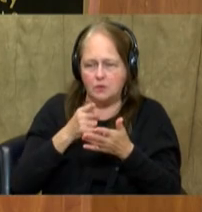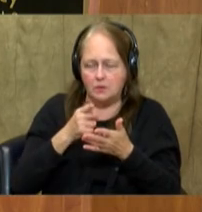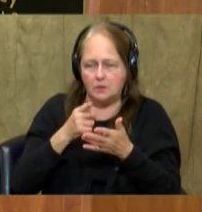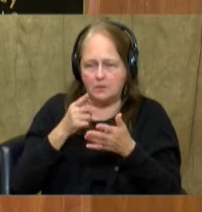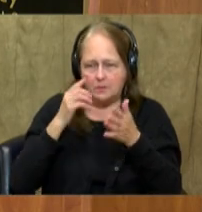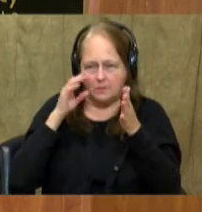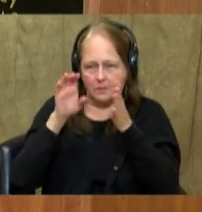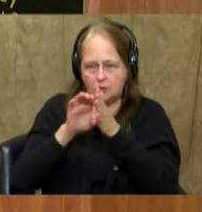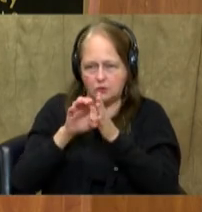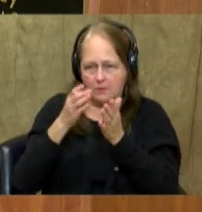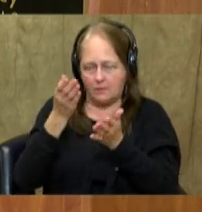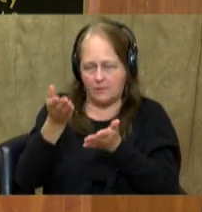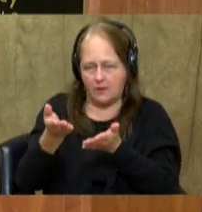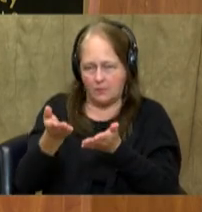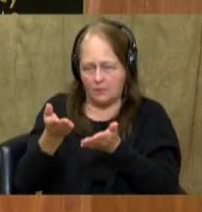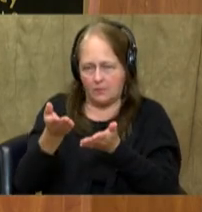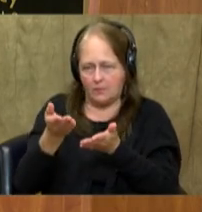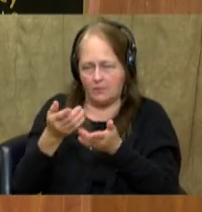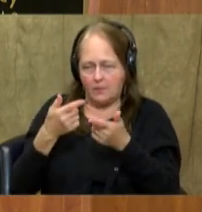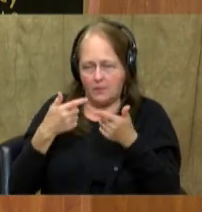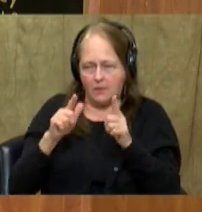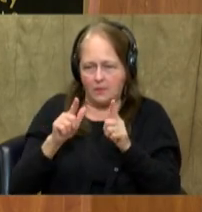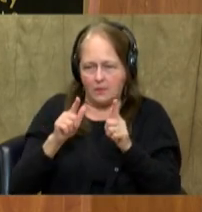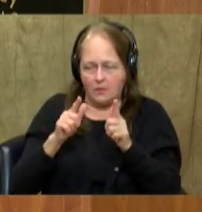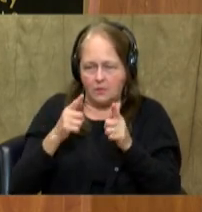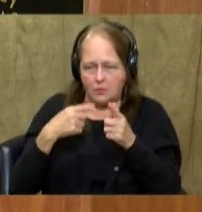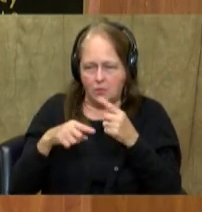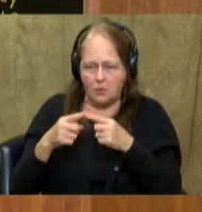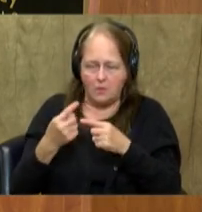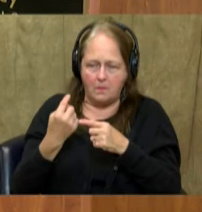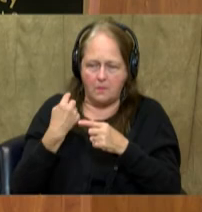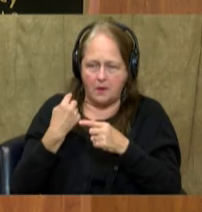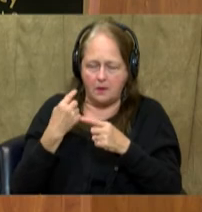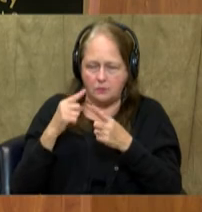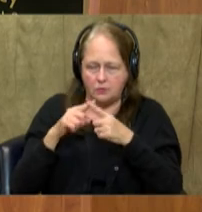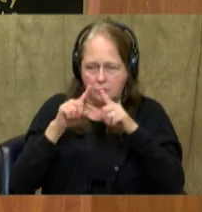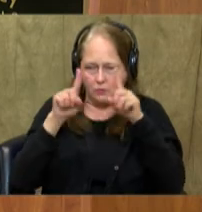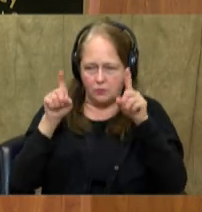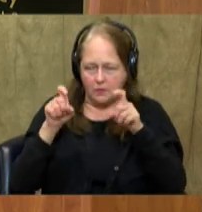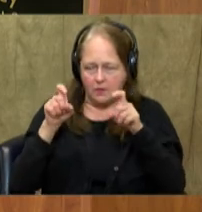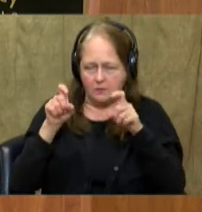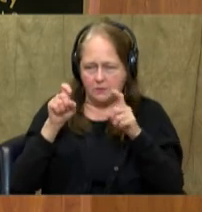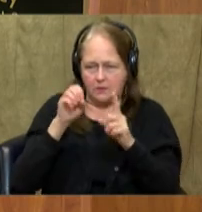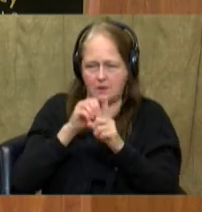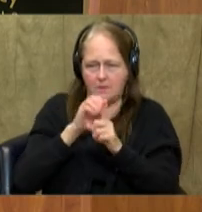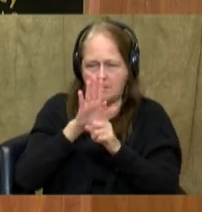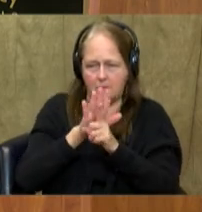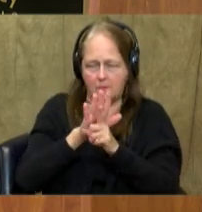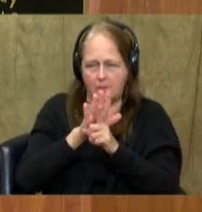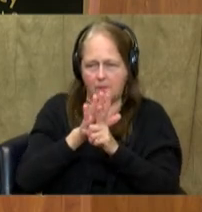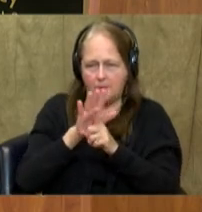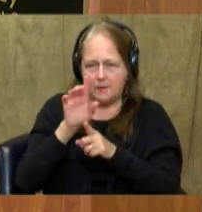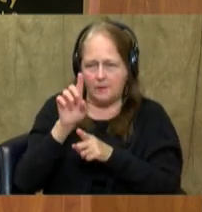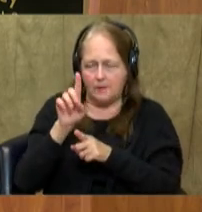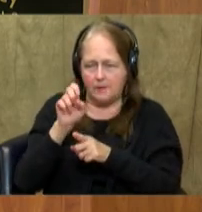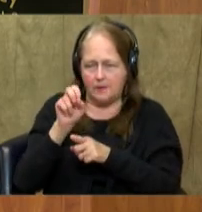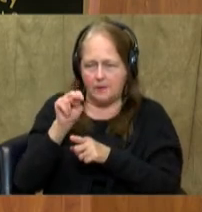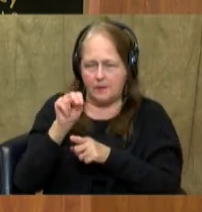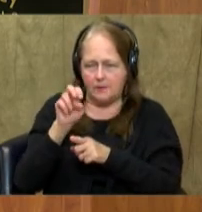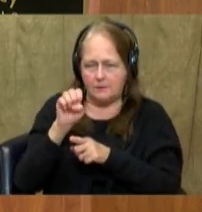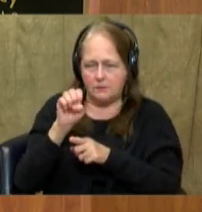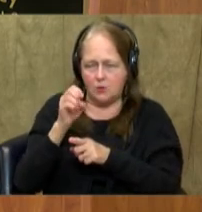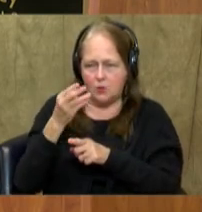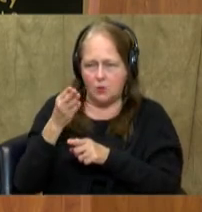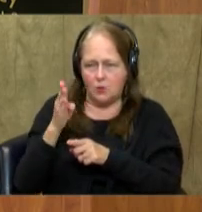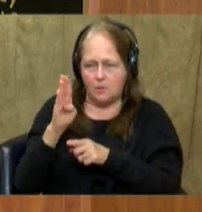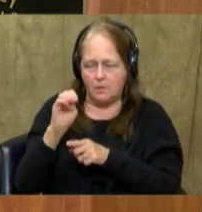images there. So let's get back to our essential question of the impacts of dense urbanization. Can